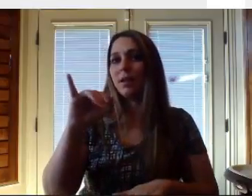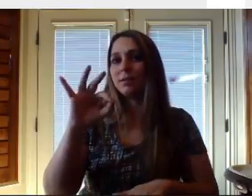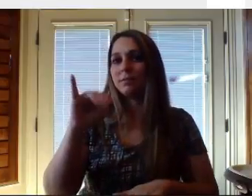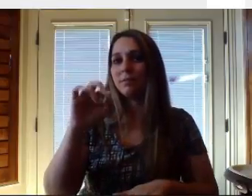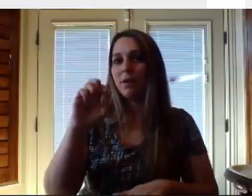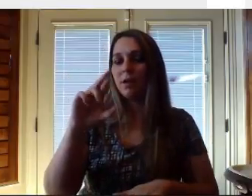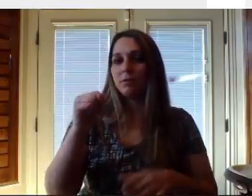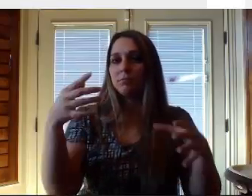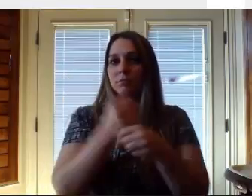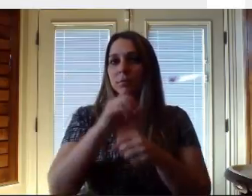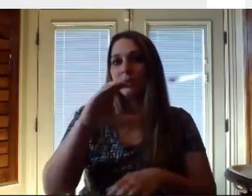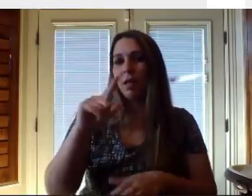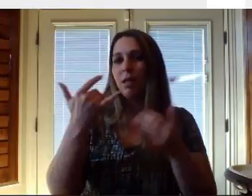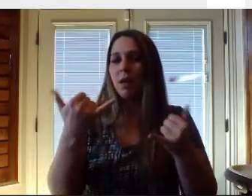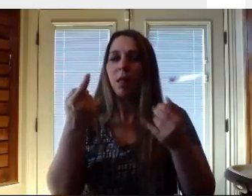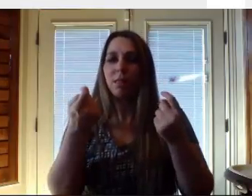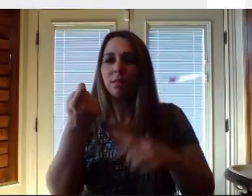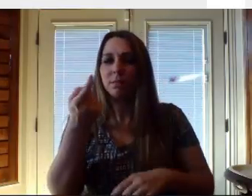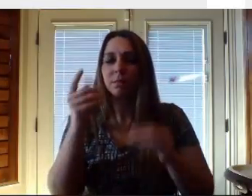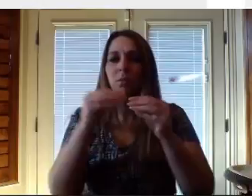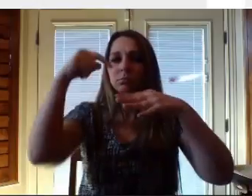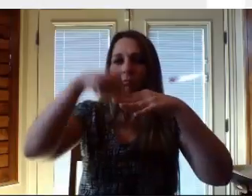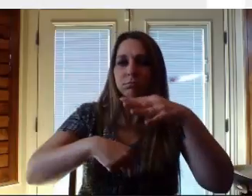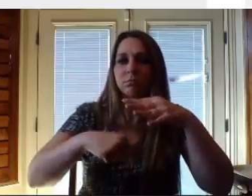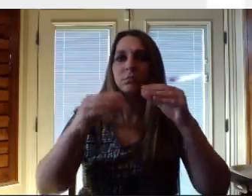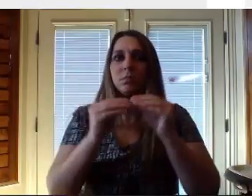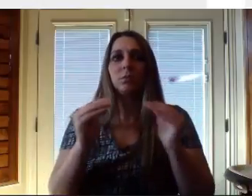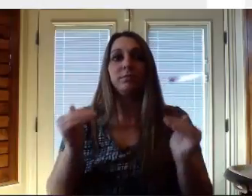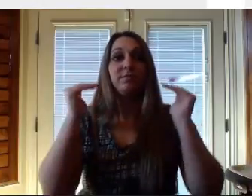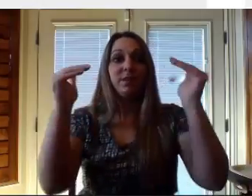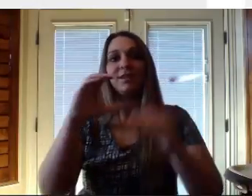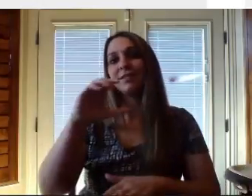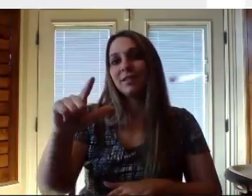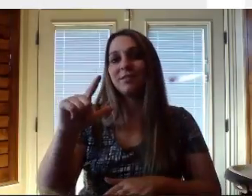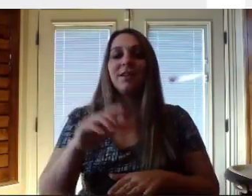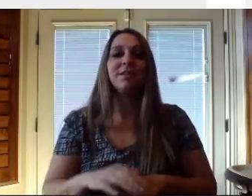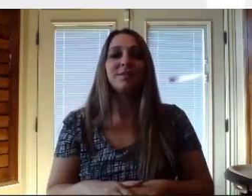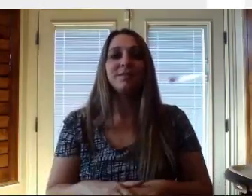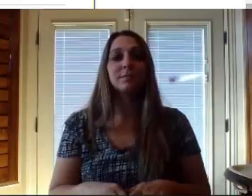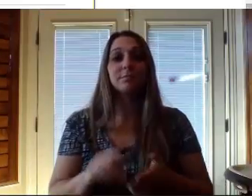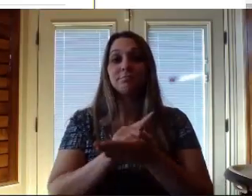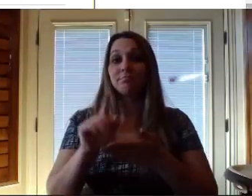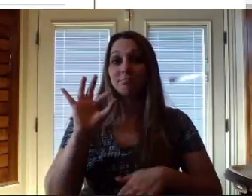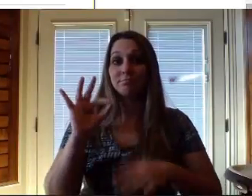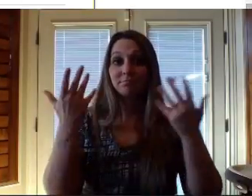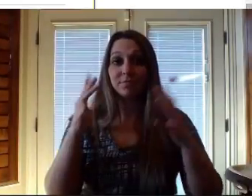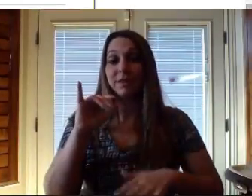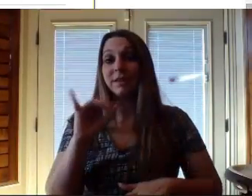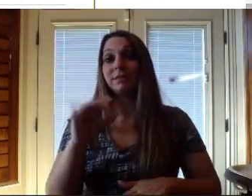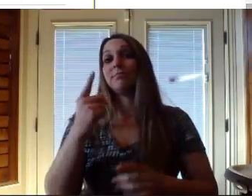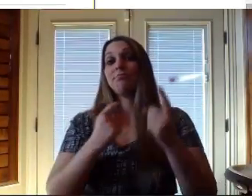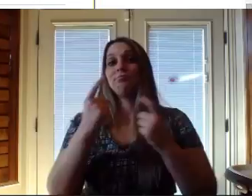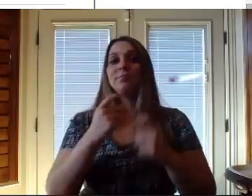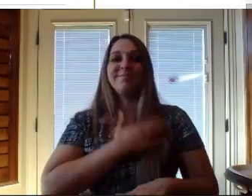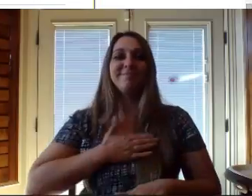In ASL 1, we skimmed the surface on classifiers. Now in ASL 2, we will go a little bit deeper into